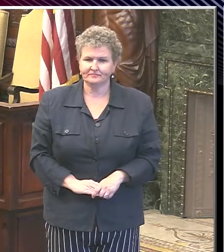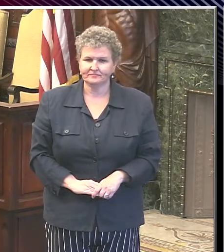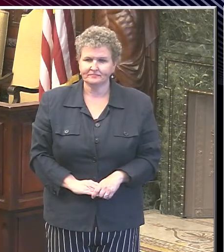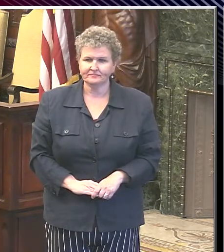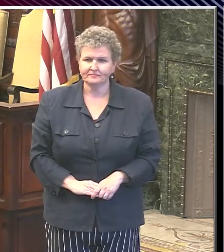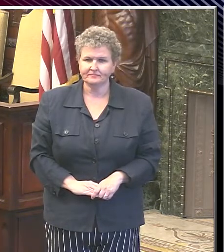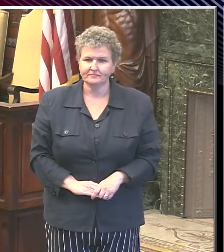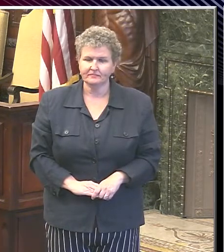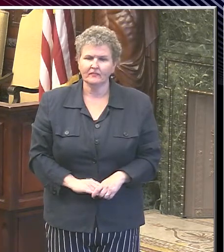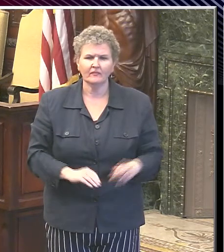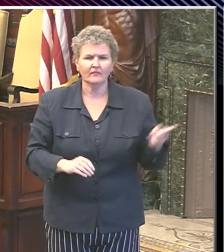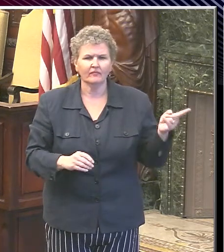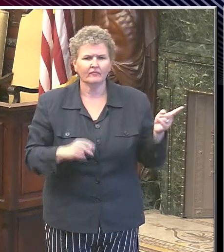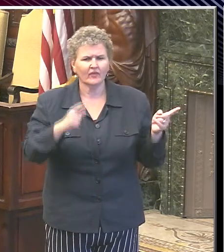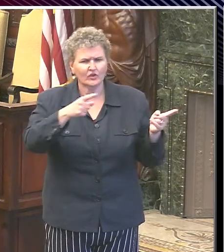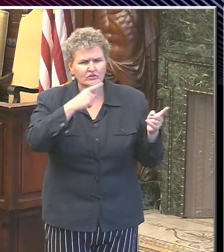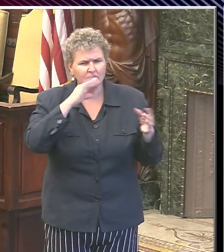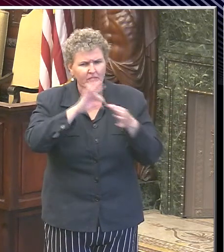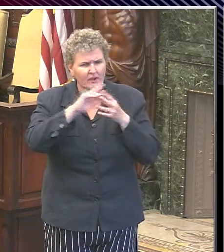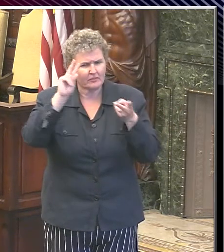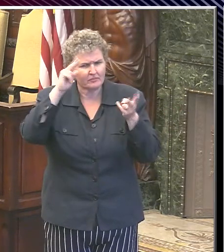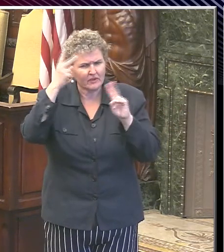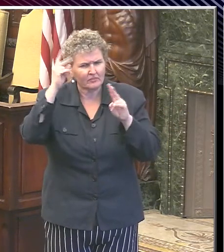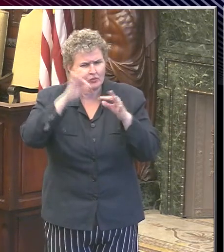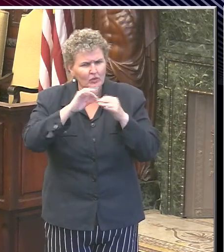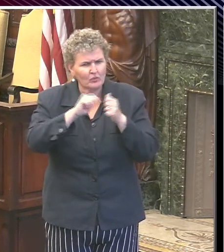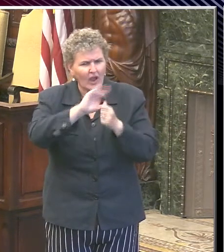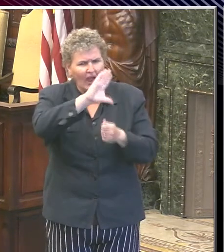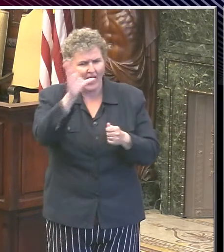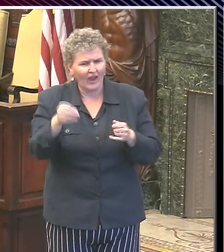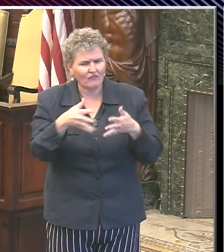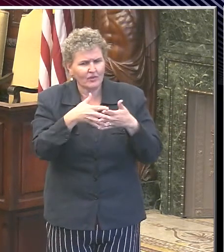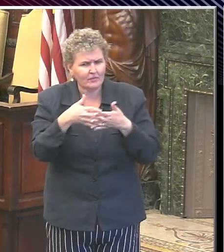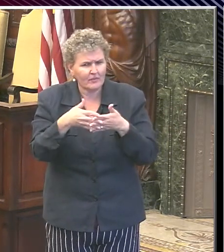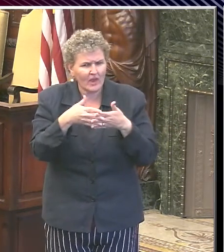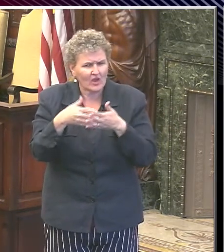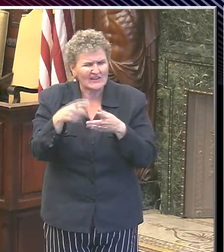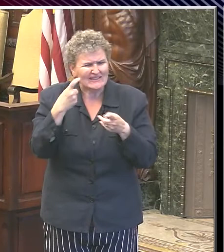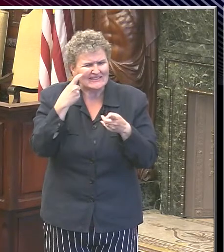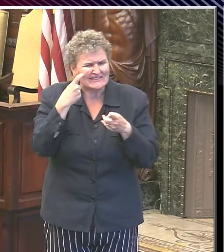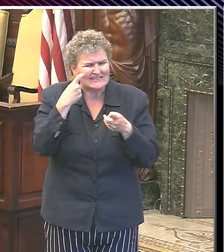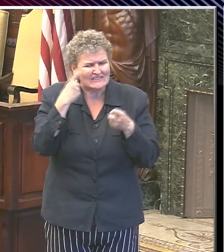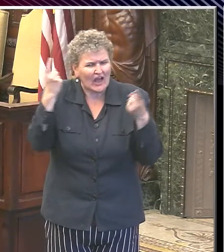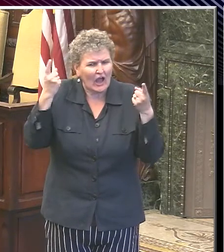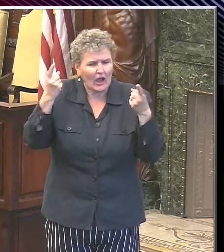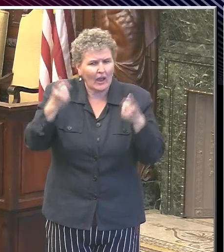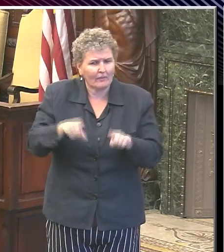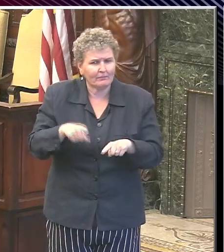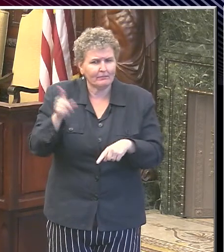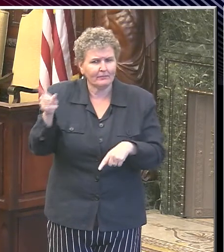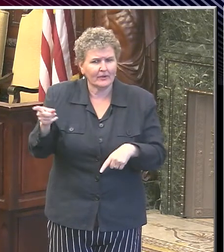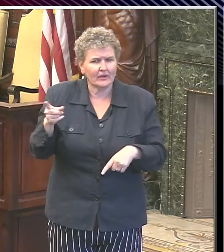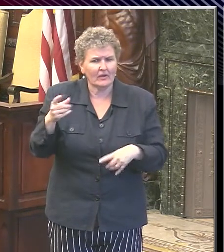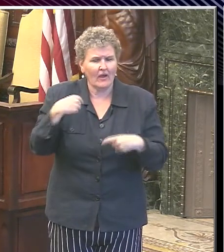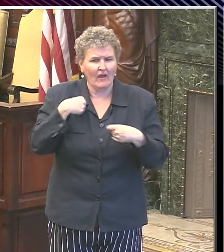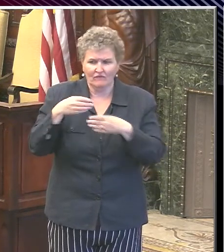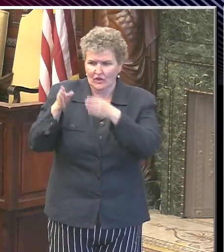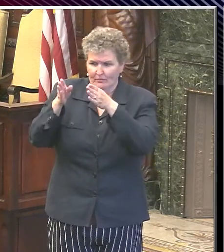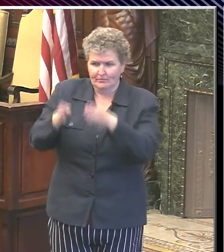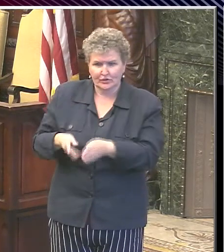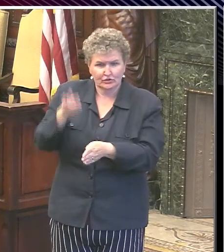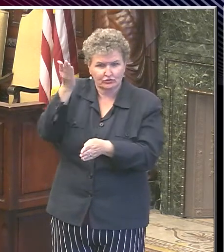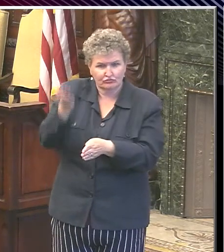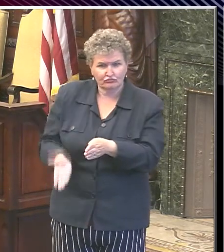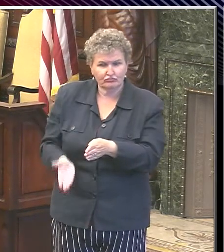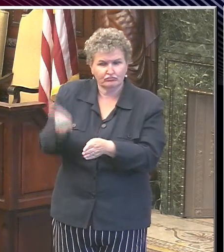misinformation in the African American community. Recently, you know, we had this person who claims